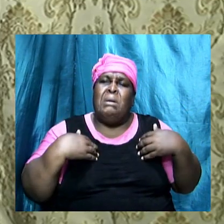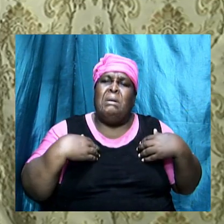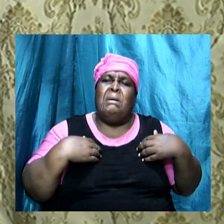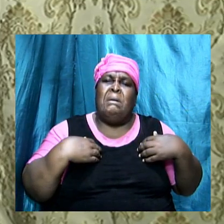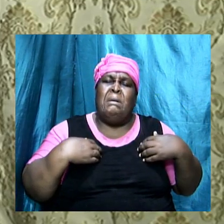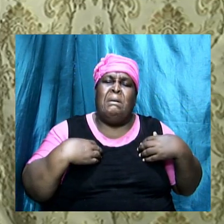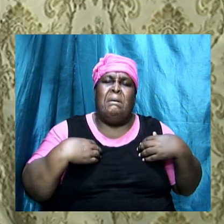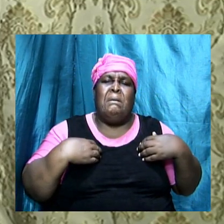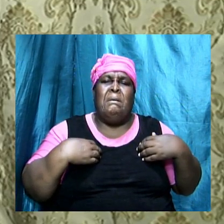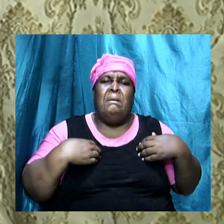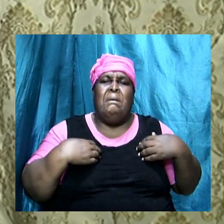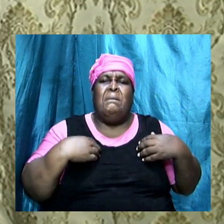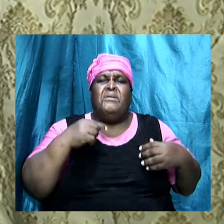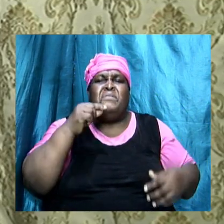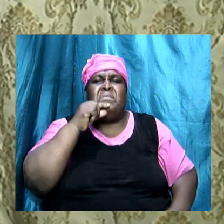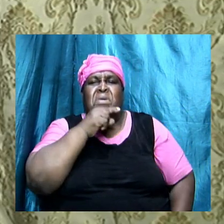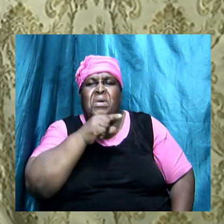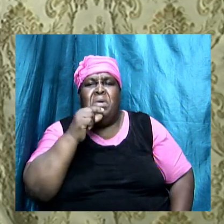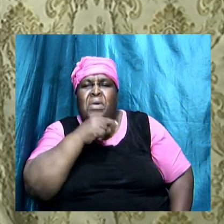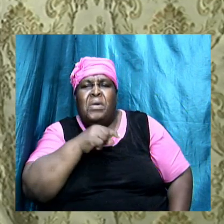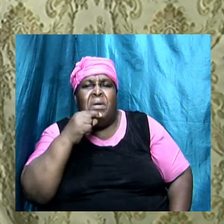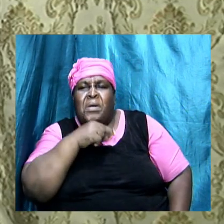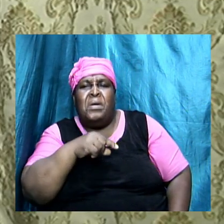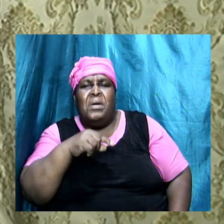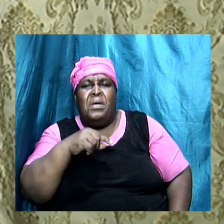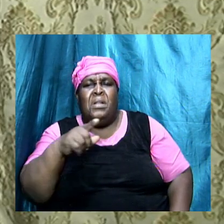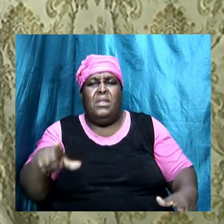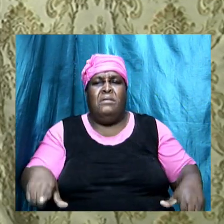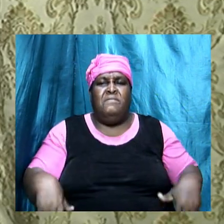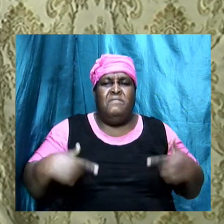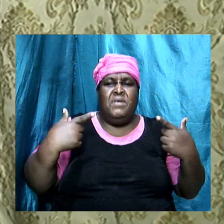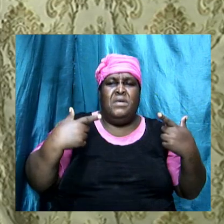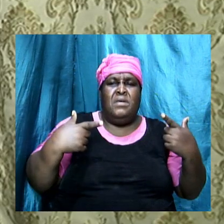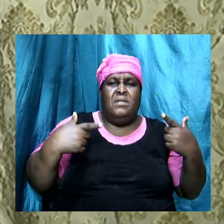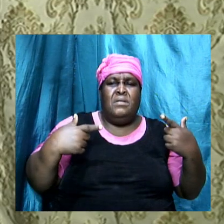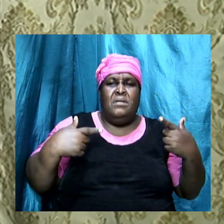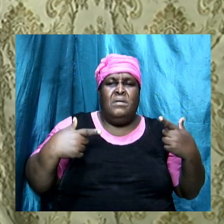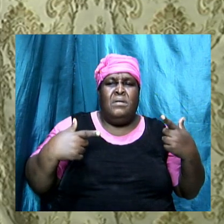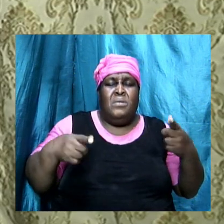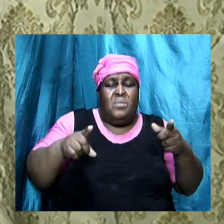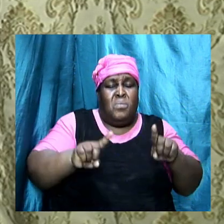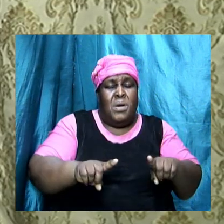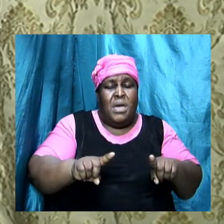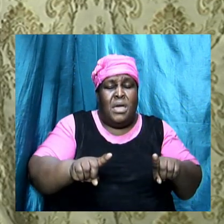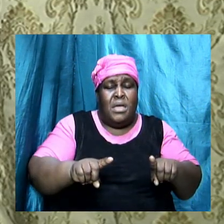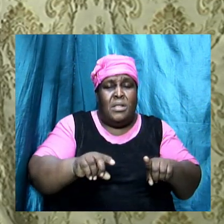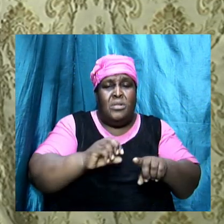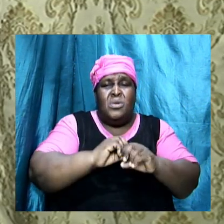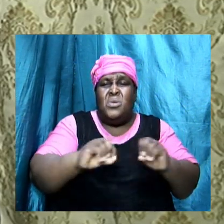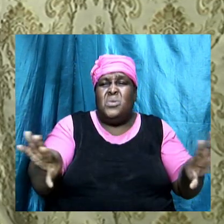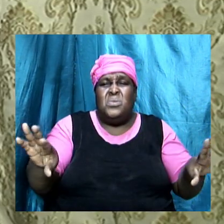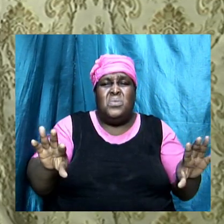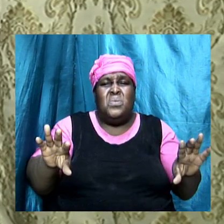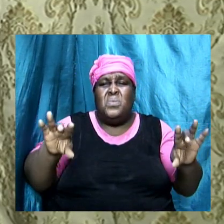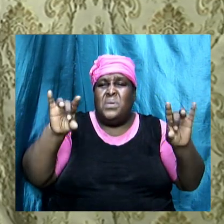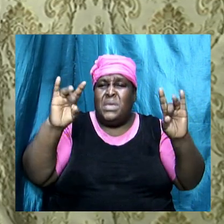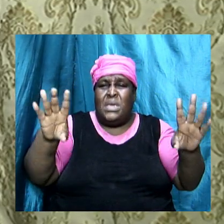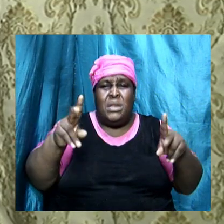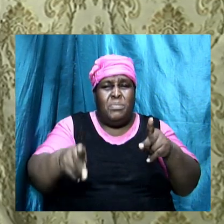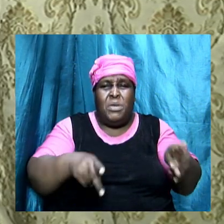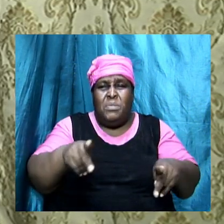homosexual lifestyle. While we do not hate the people, but we hate the lifestyle, amen, we cannot,